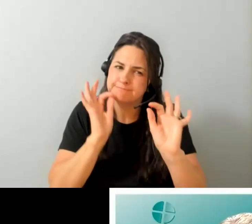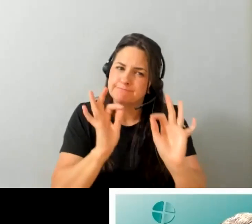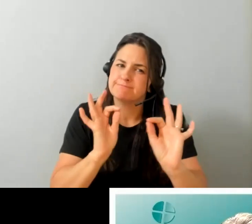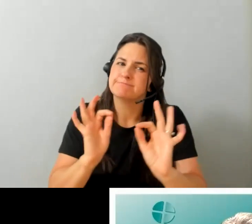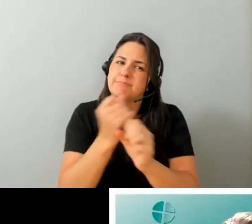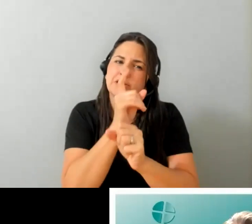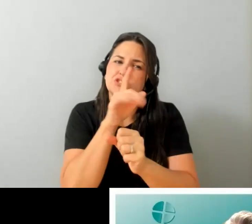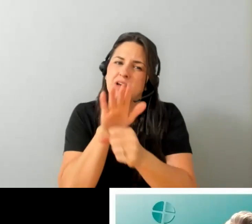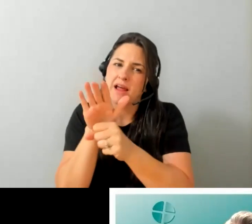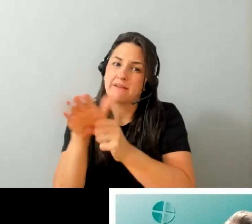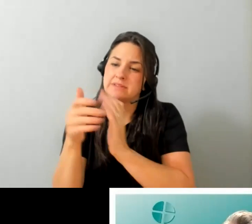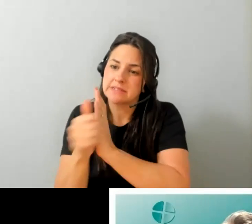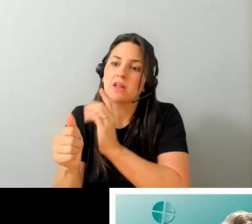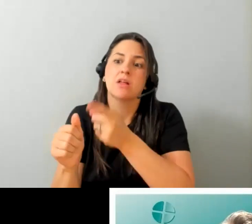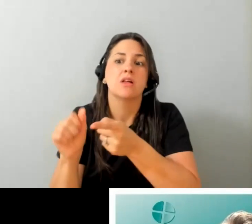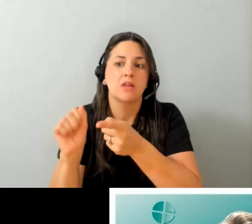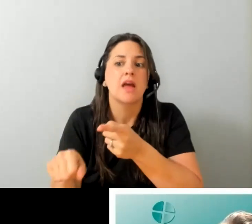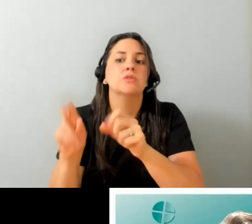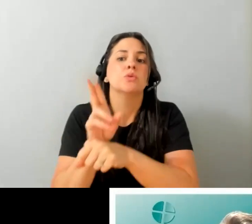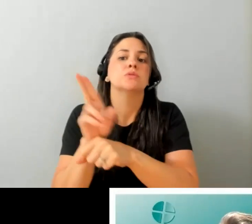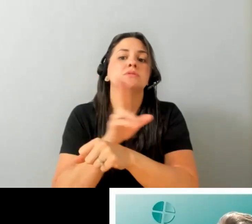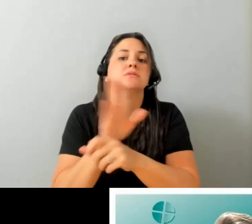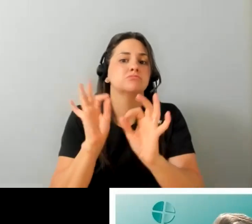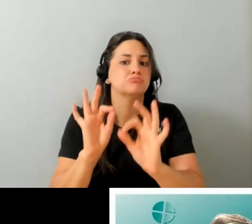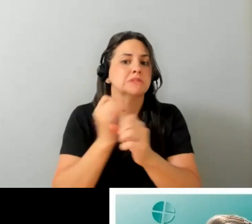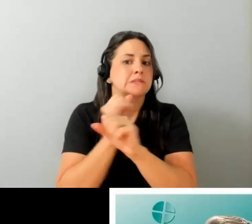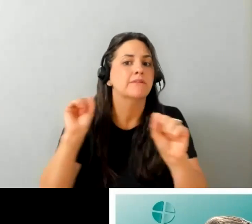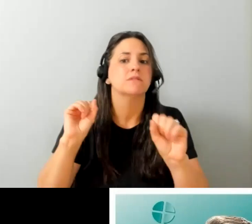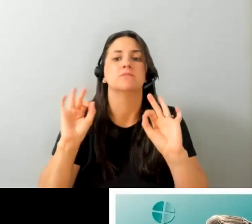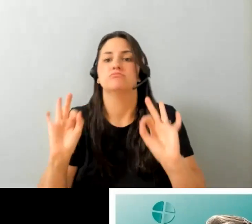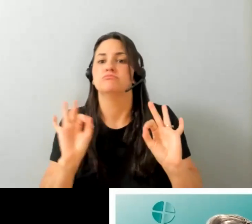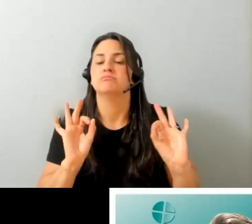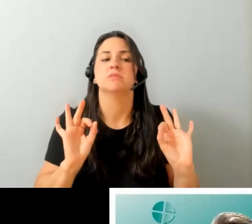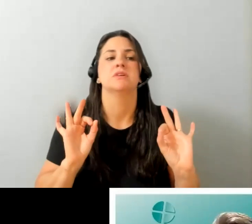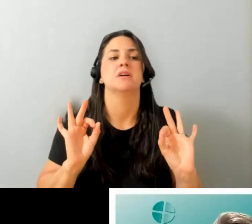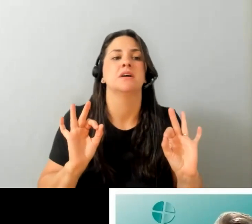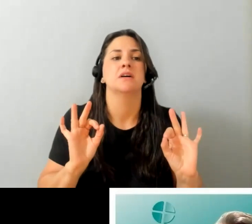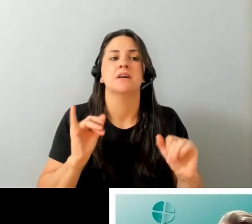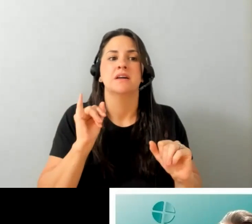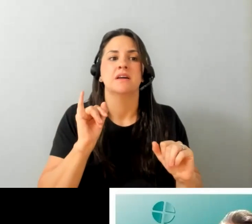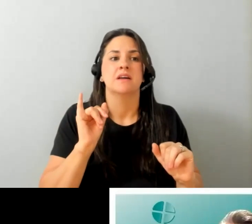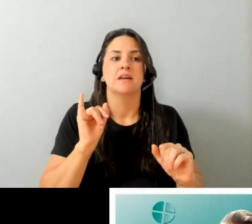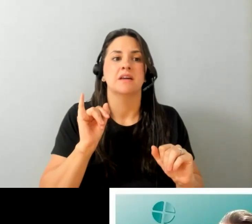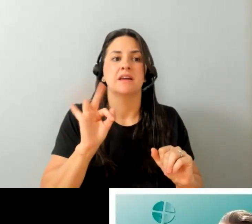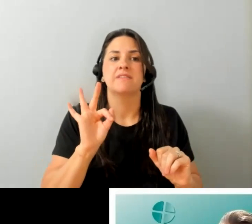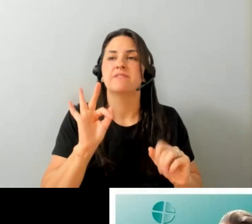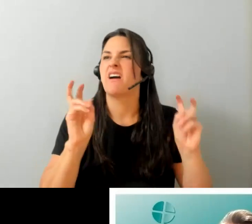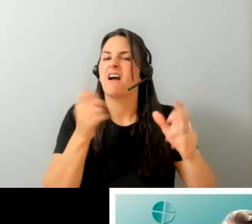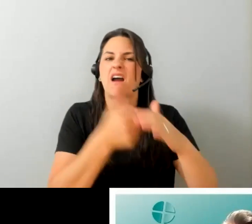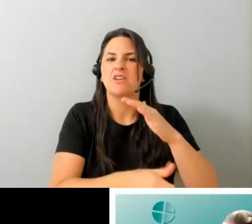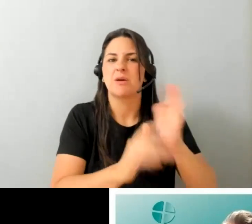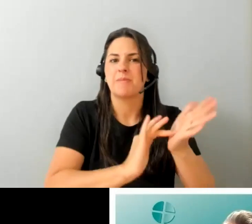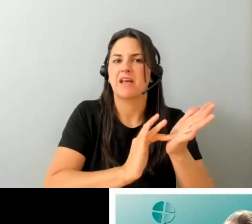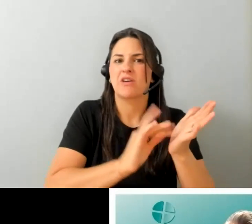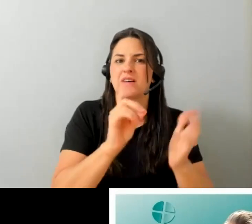the person has the right skill set for it um as mentioned it's nothing that if it if it falls with a medical device or something